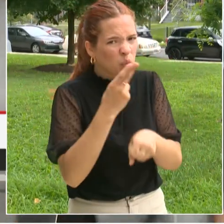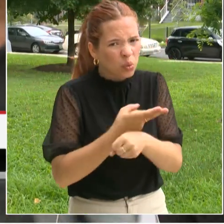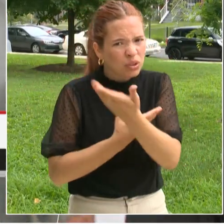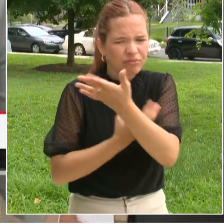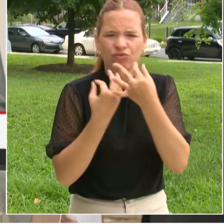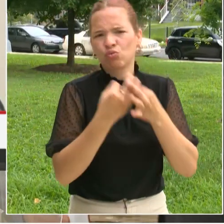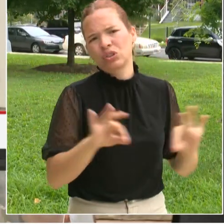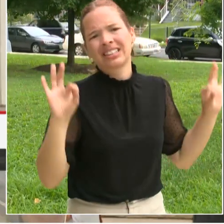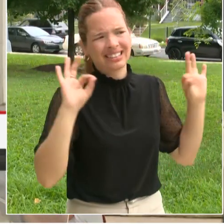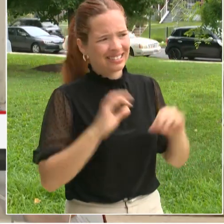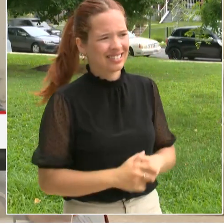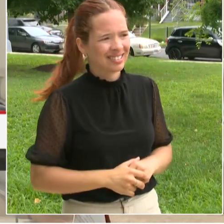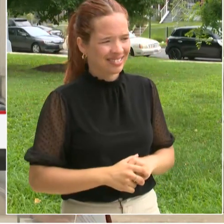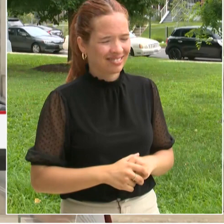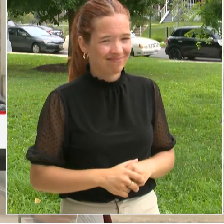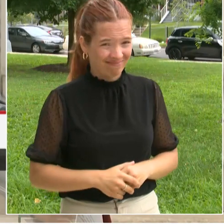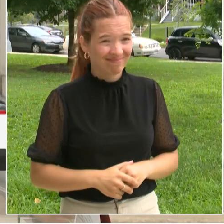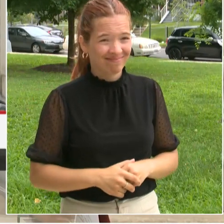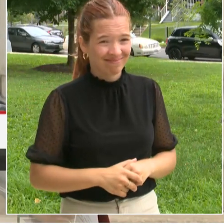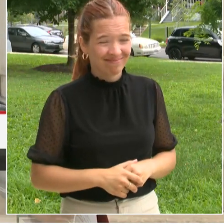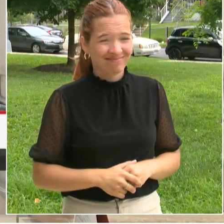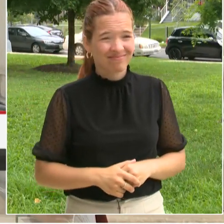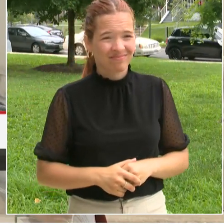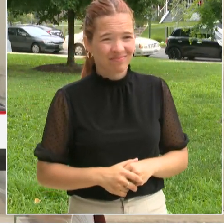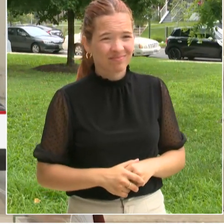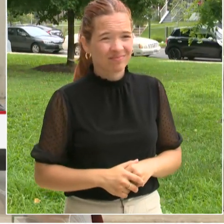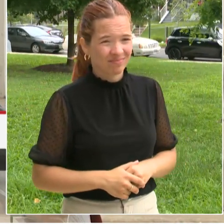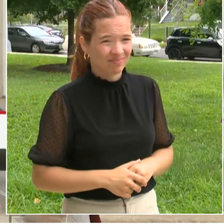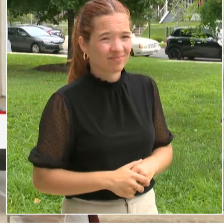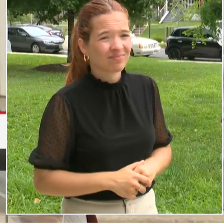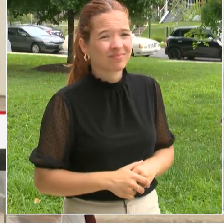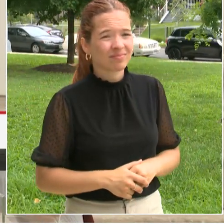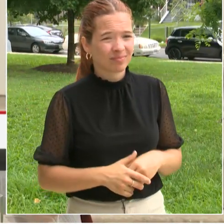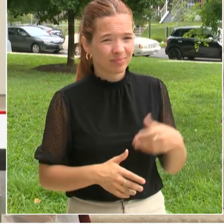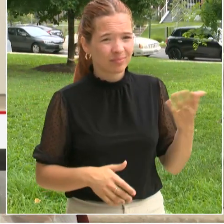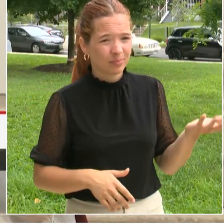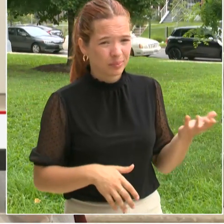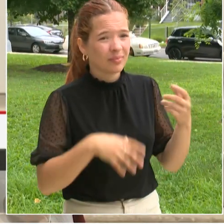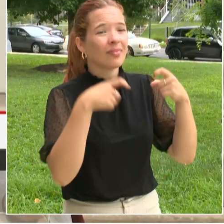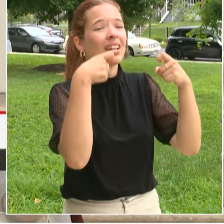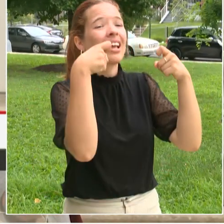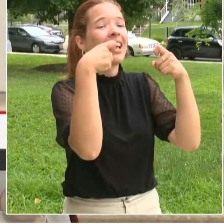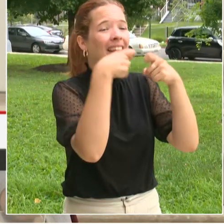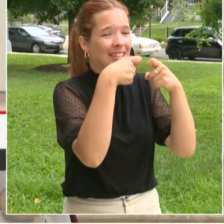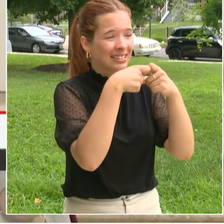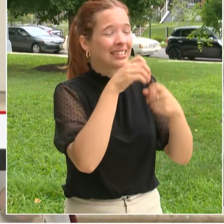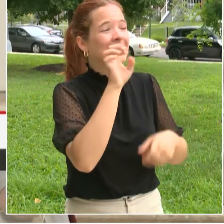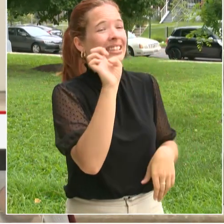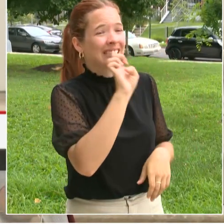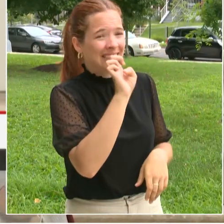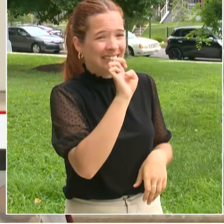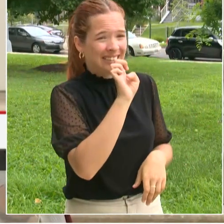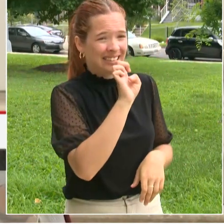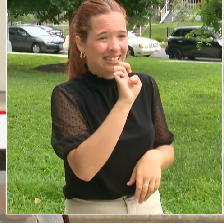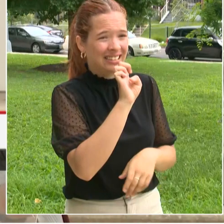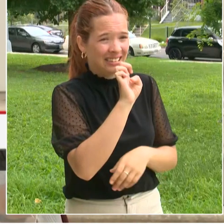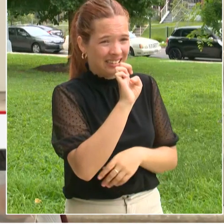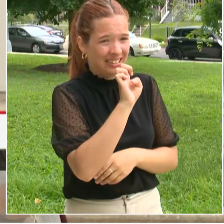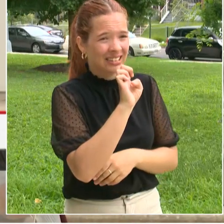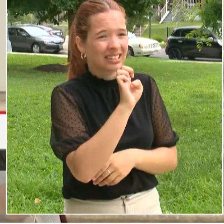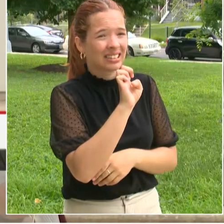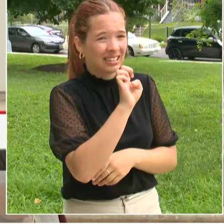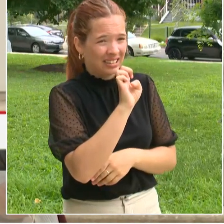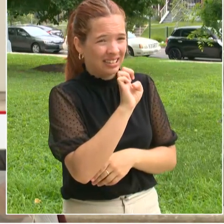Hi. I'll answer you just around the EUHC specifically the universal health certificate. The